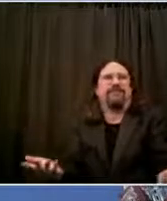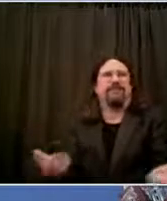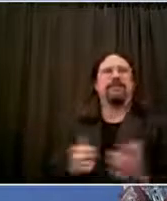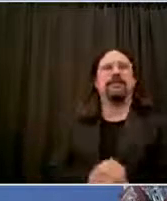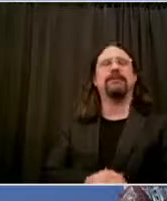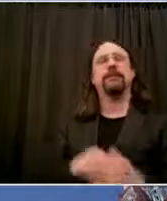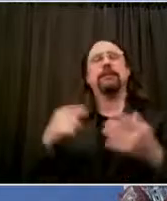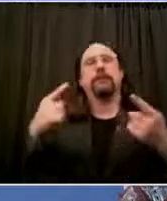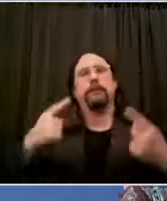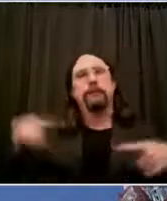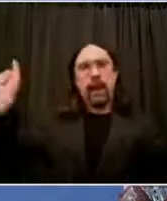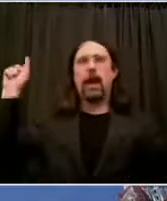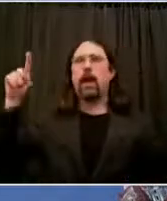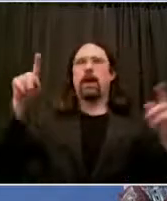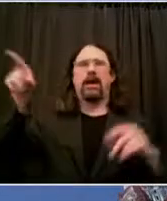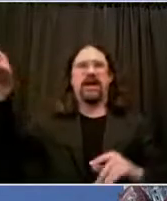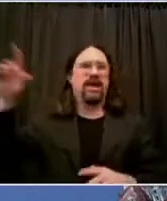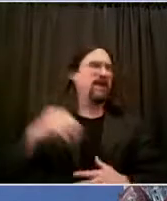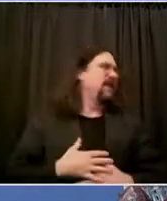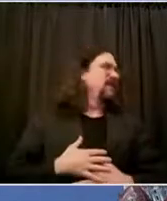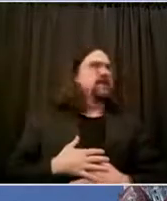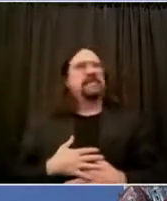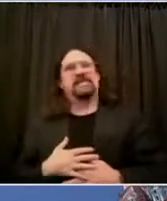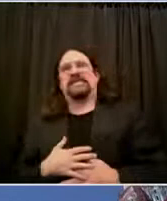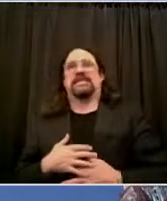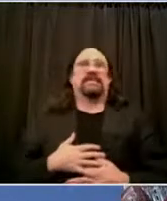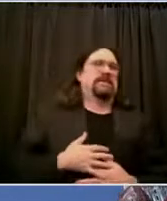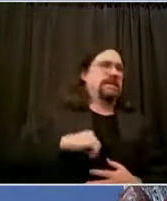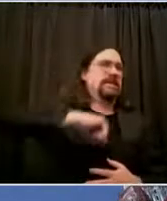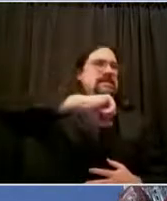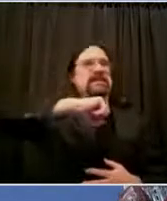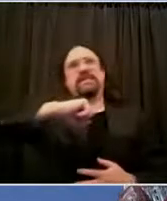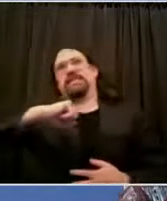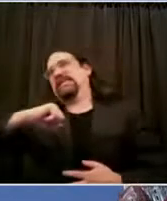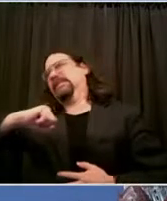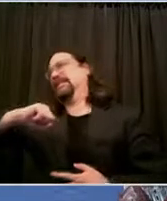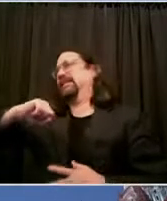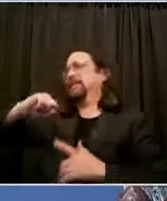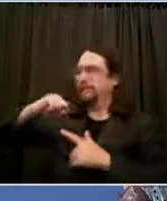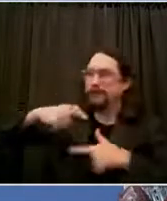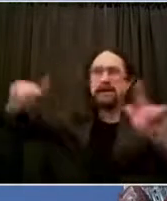showing very transparently what's happening in the discipline process of the NYPD.